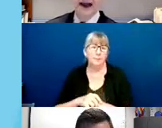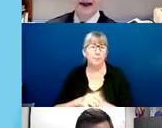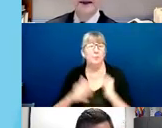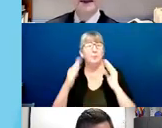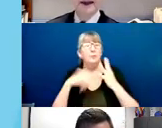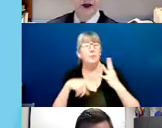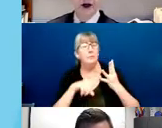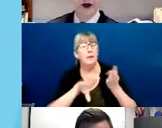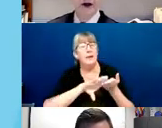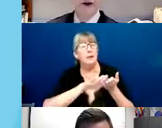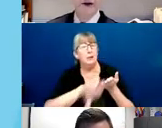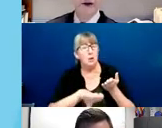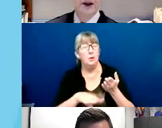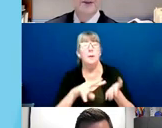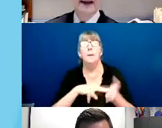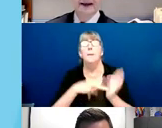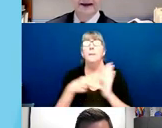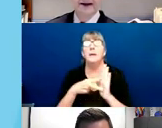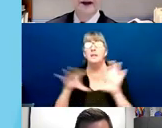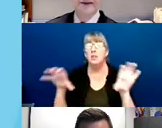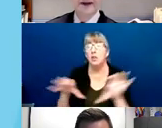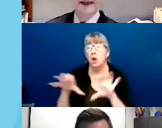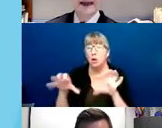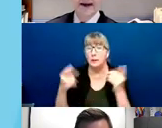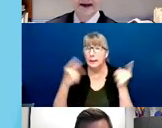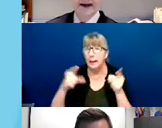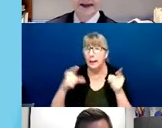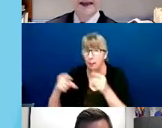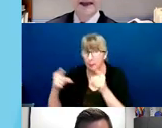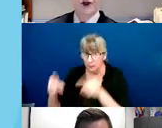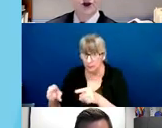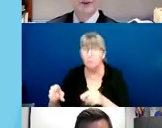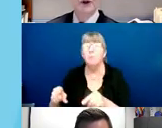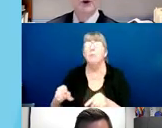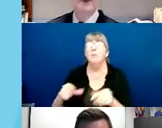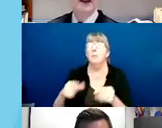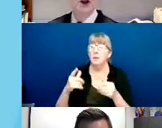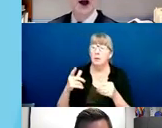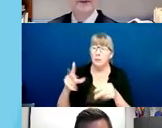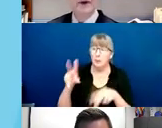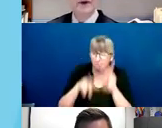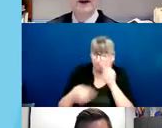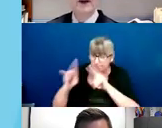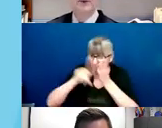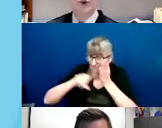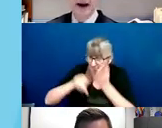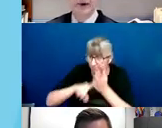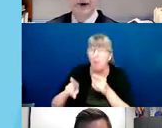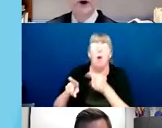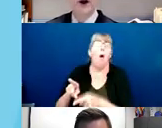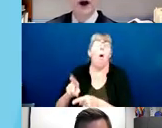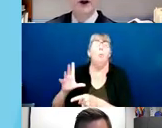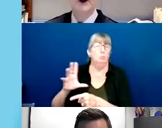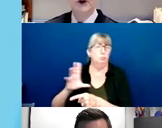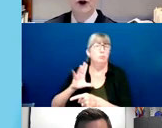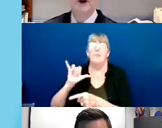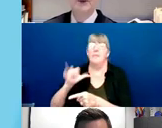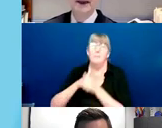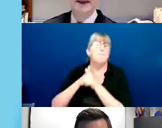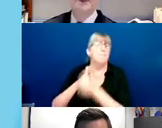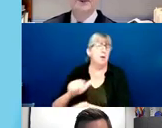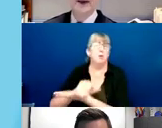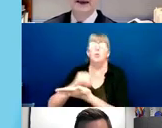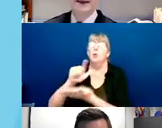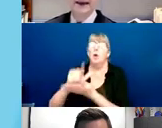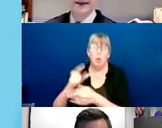means that the conduct did occur by clear and convincing evidence. It's determined to have been lawful, improper under current